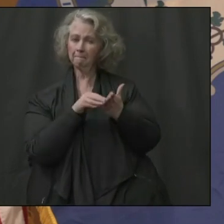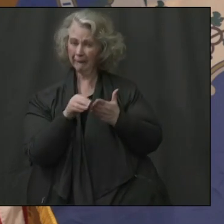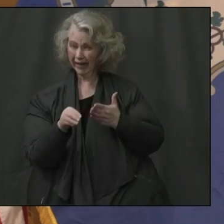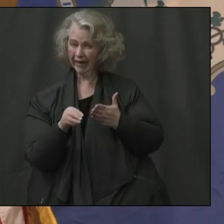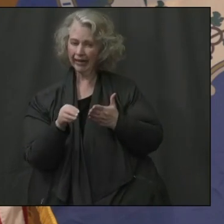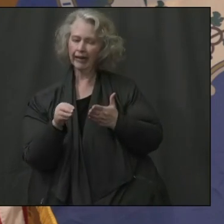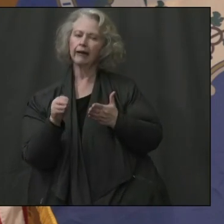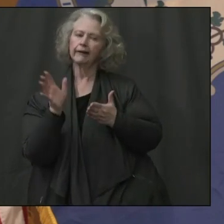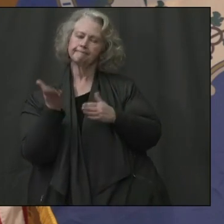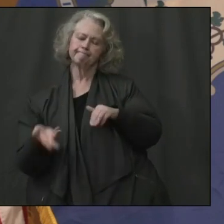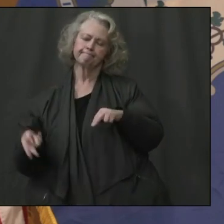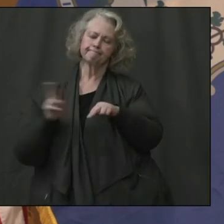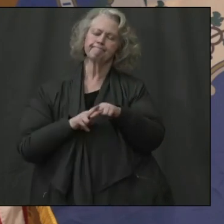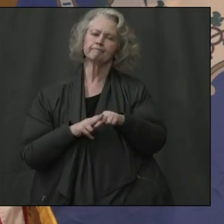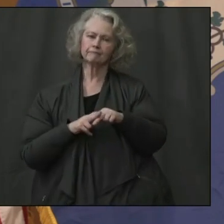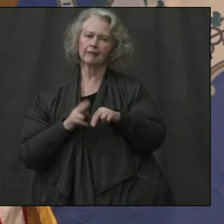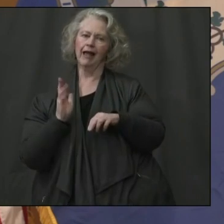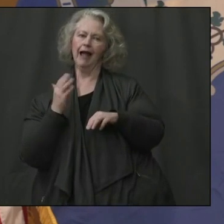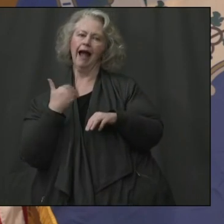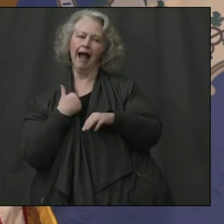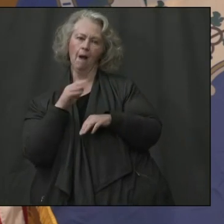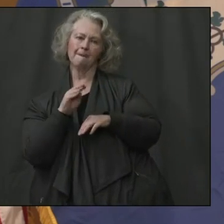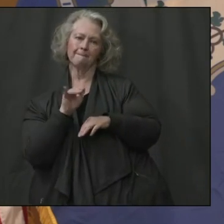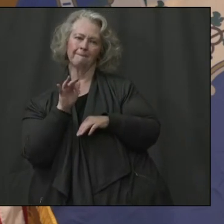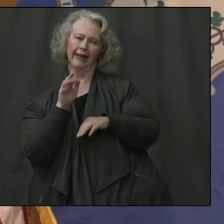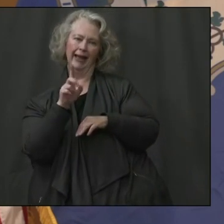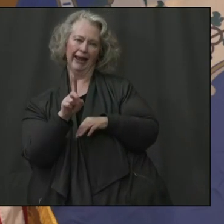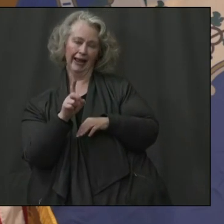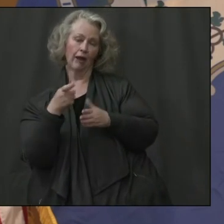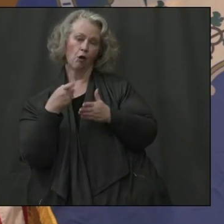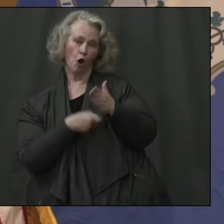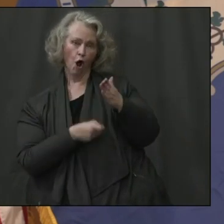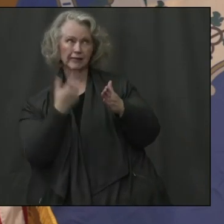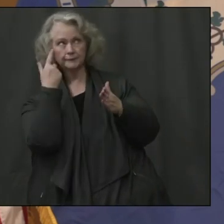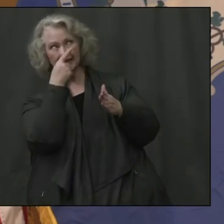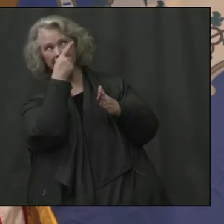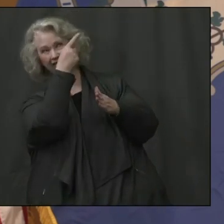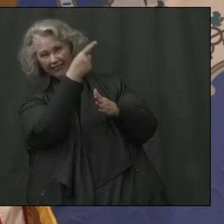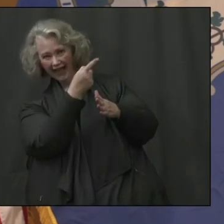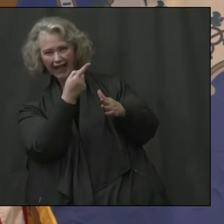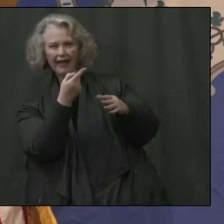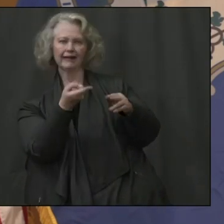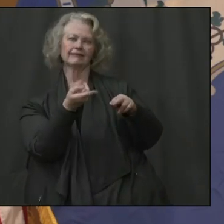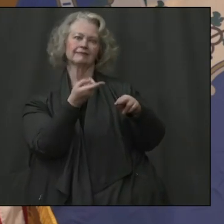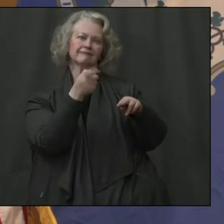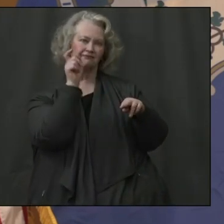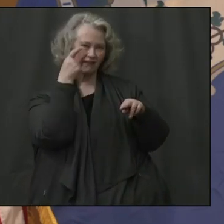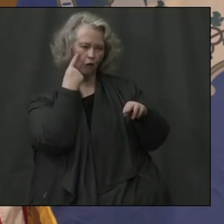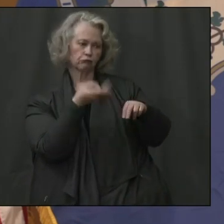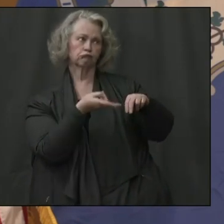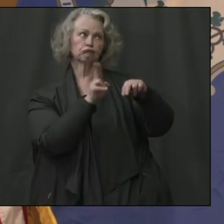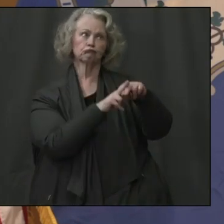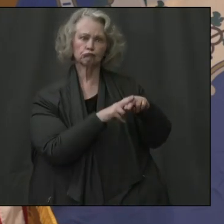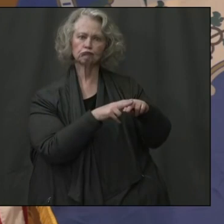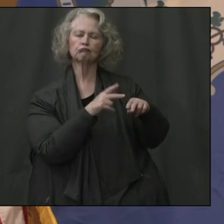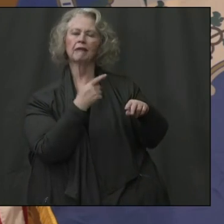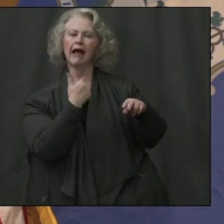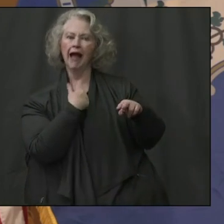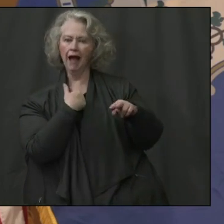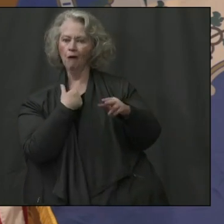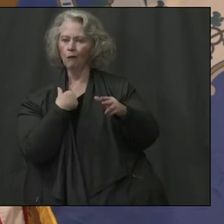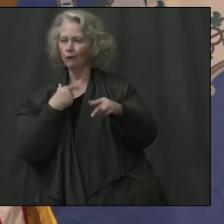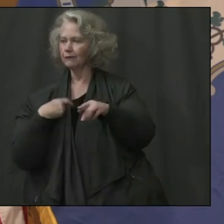Um, due to the federal government increasing some of our reimbursements on Medicaid, we will have additional funding coming in to support those costs.